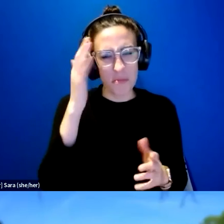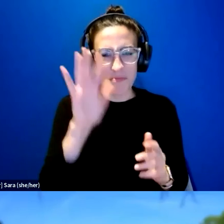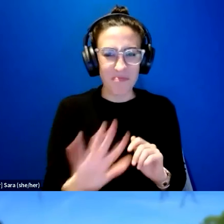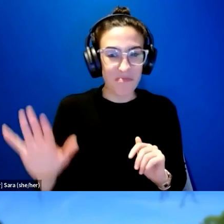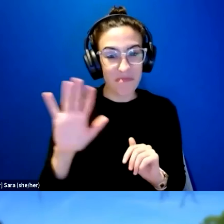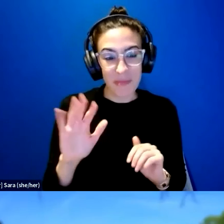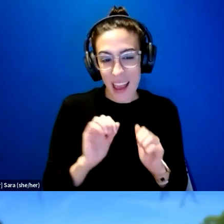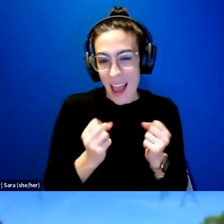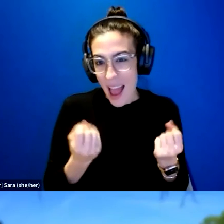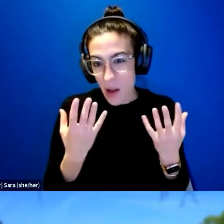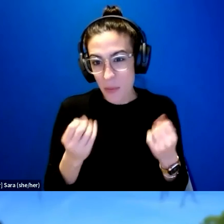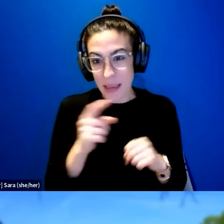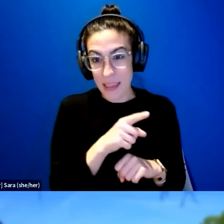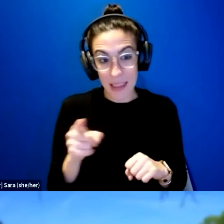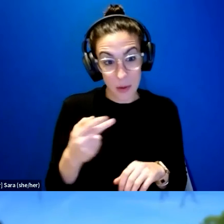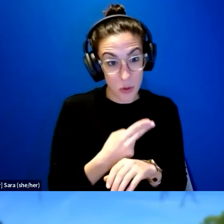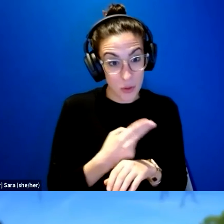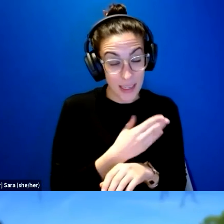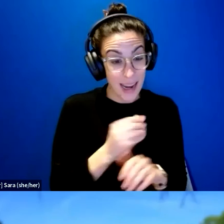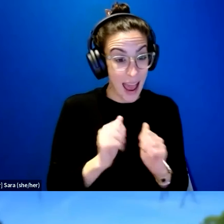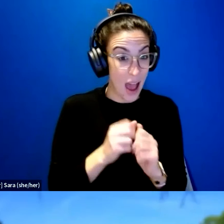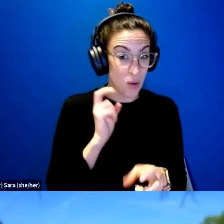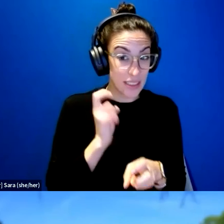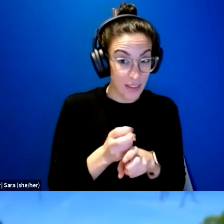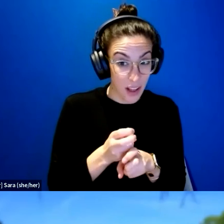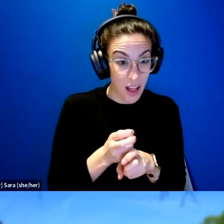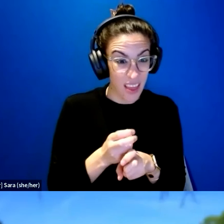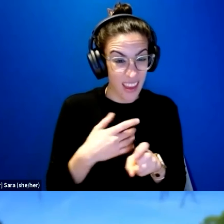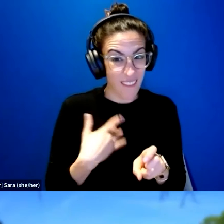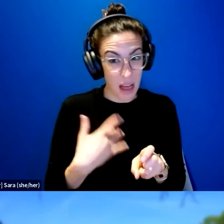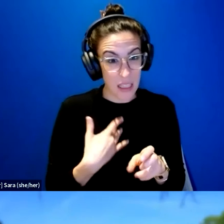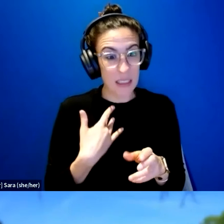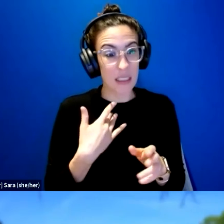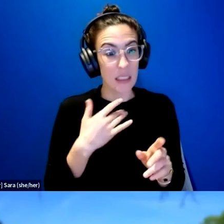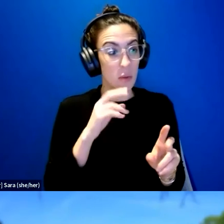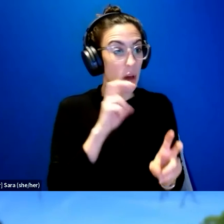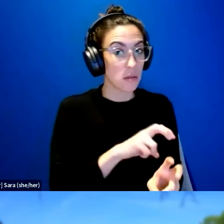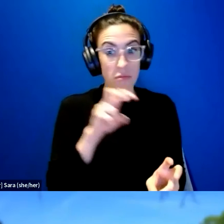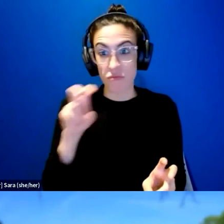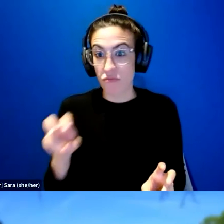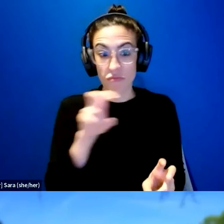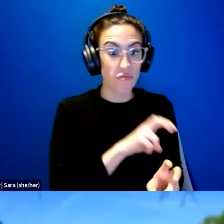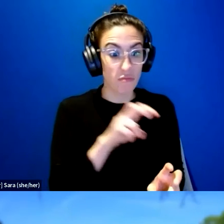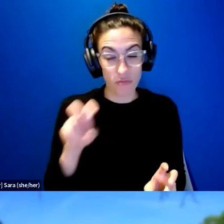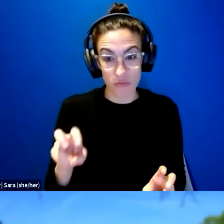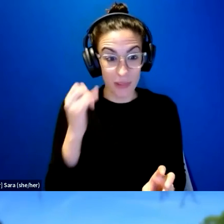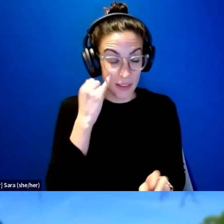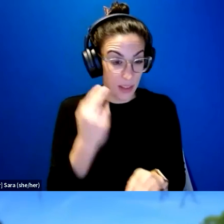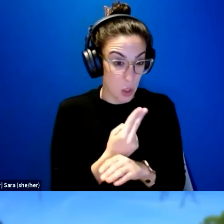many they were using and how difficult they found in moving between tools if they used more than one?